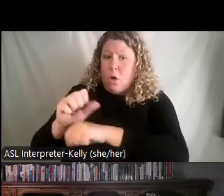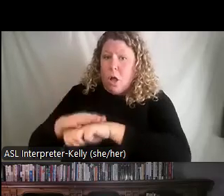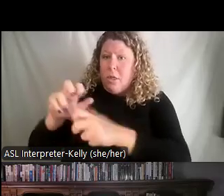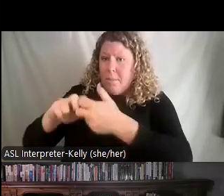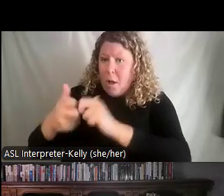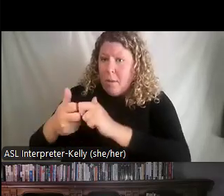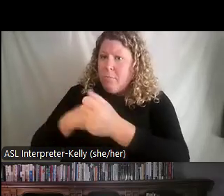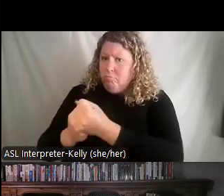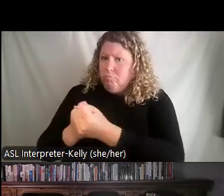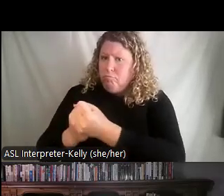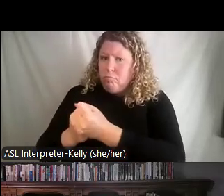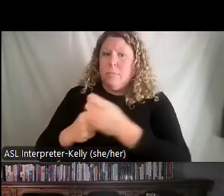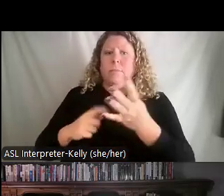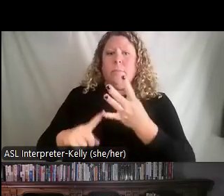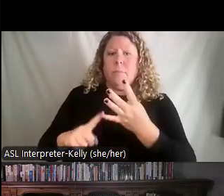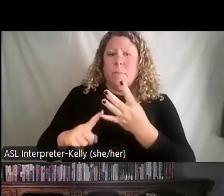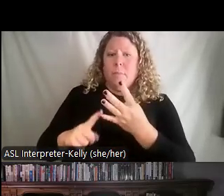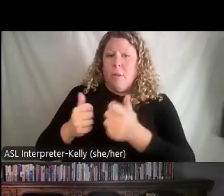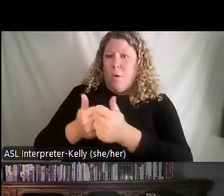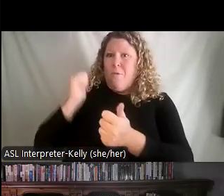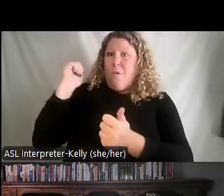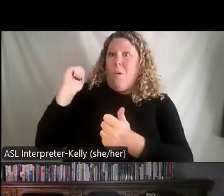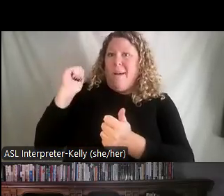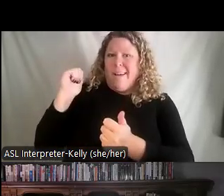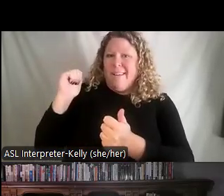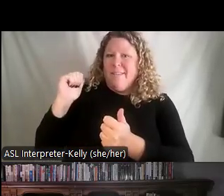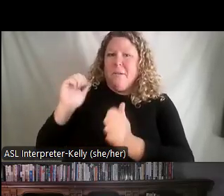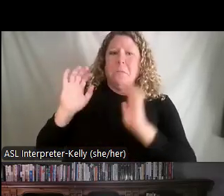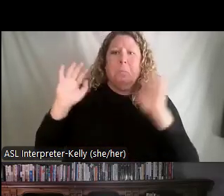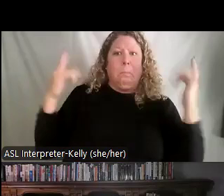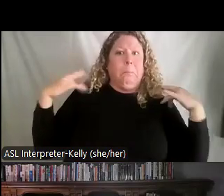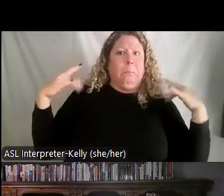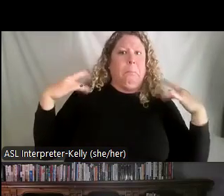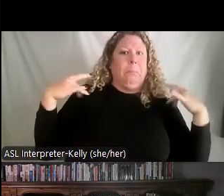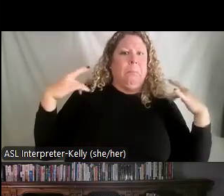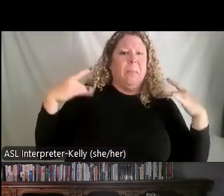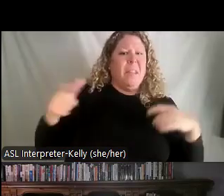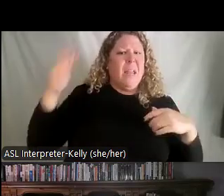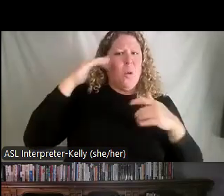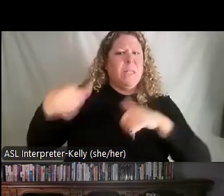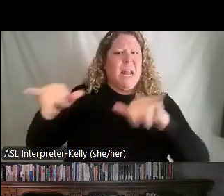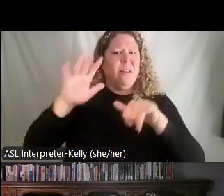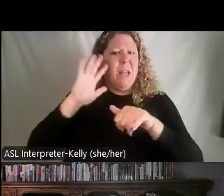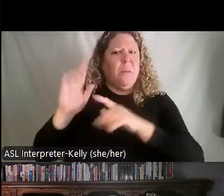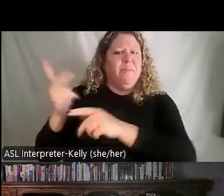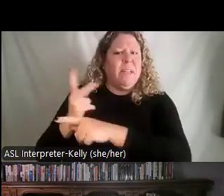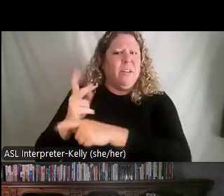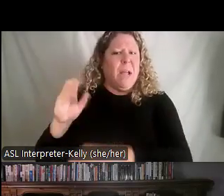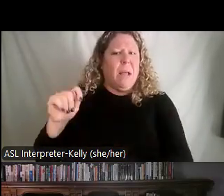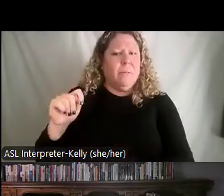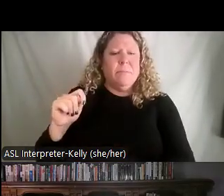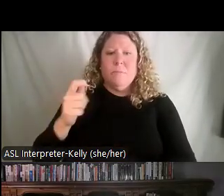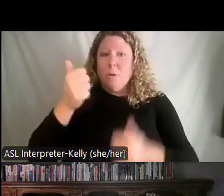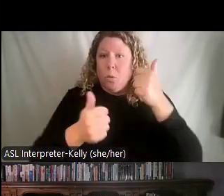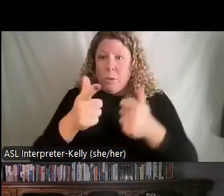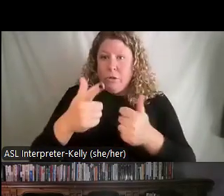efforts? Or do you D, avoid confrontation by not applying pressure? They know the standard, and they'll figure it out. Okay. Go ahead and